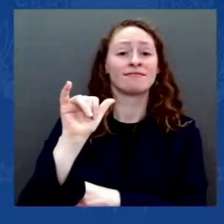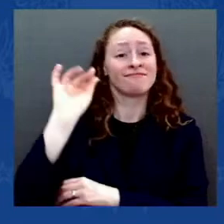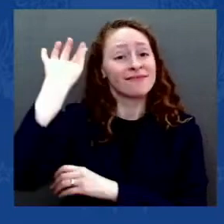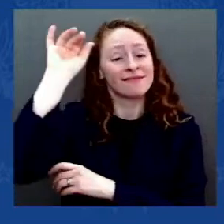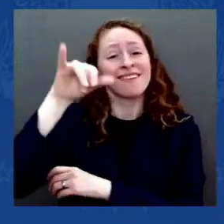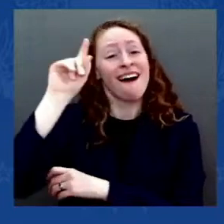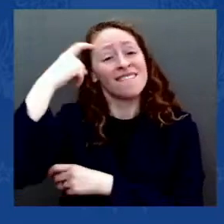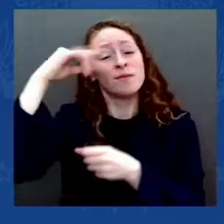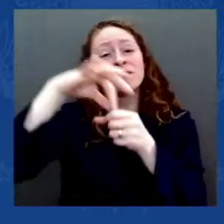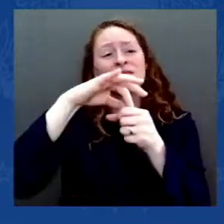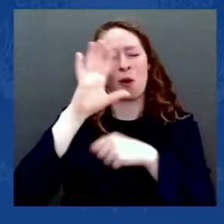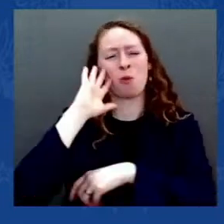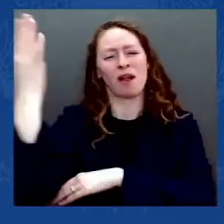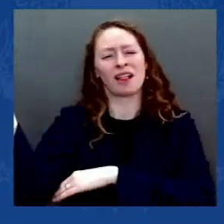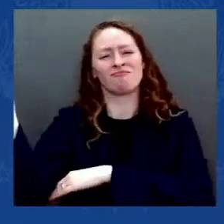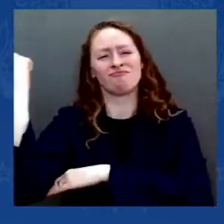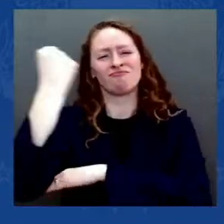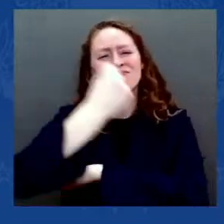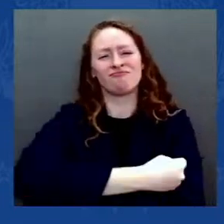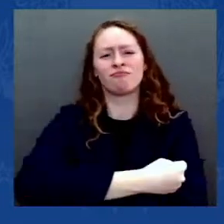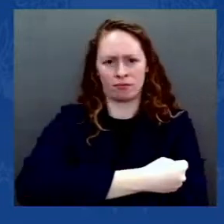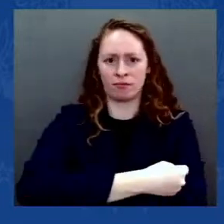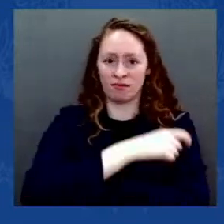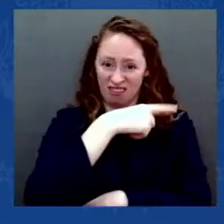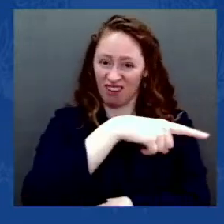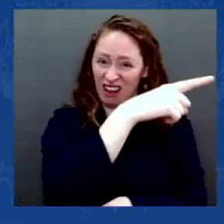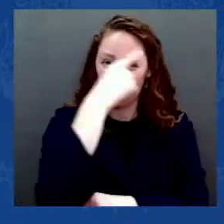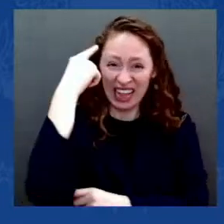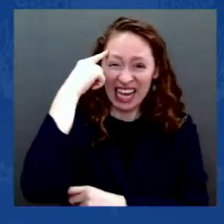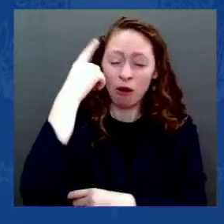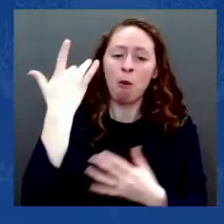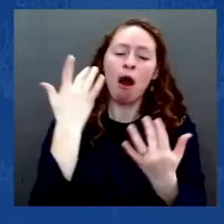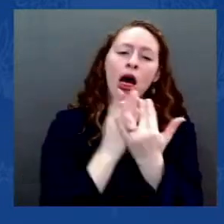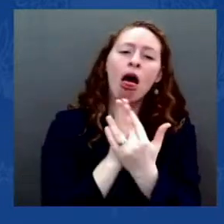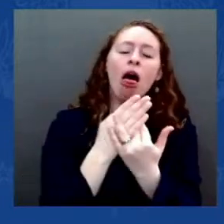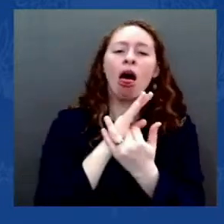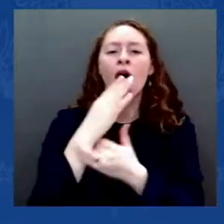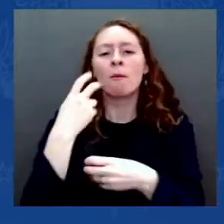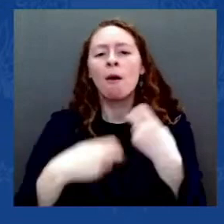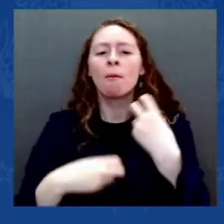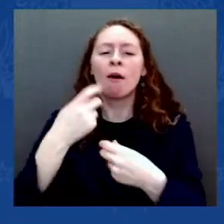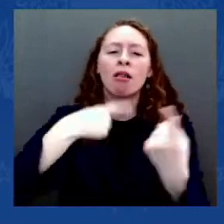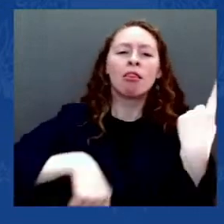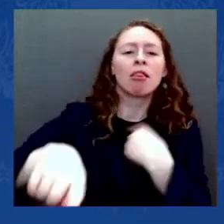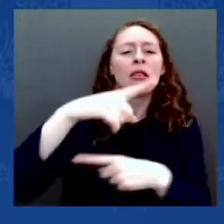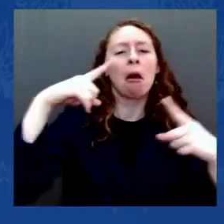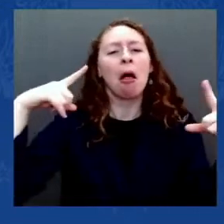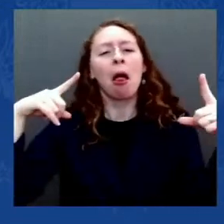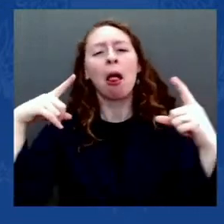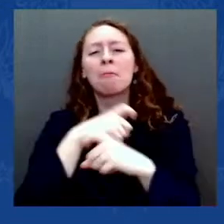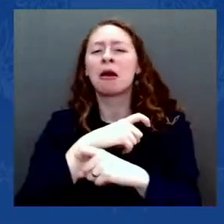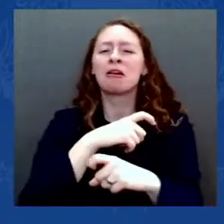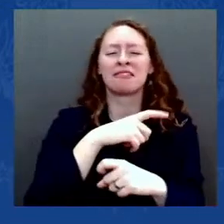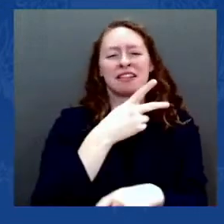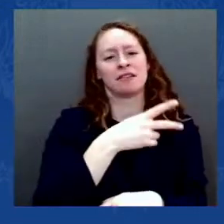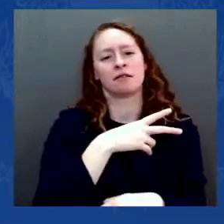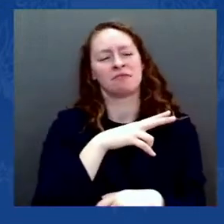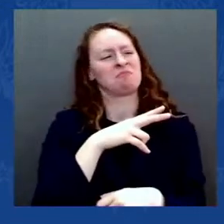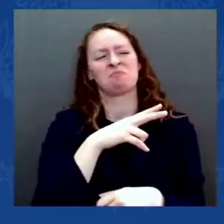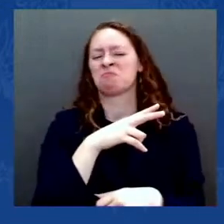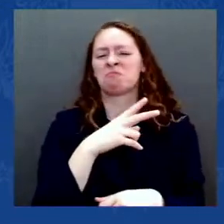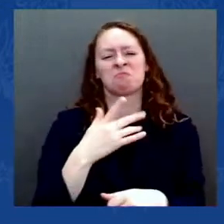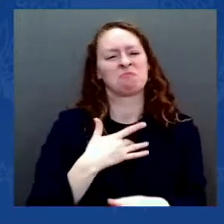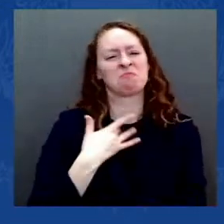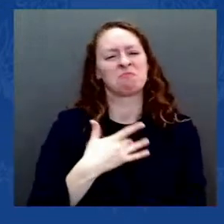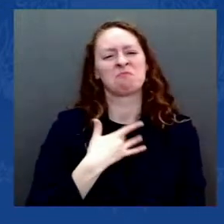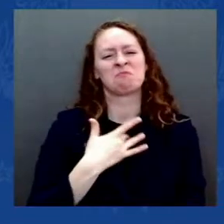changing, complicated world. And they're betting, they're betting America will become more like them and